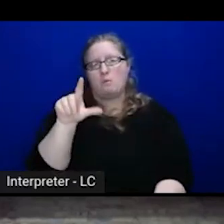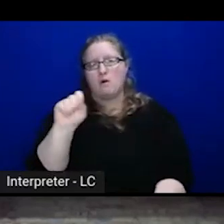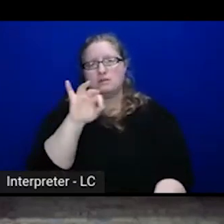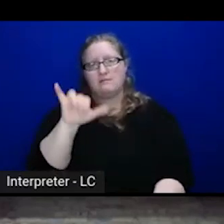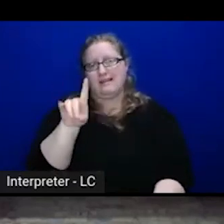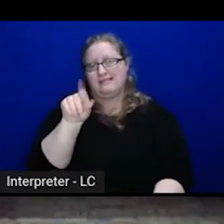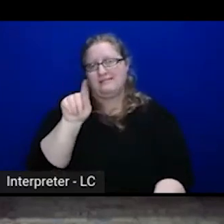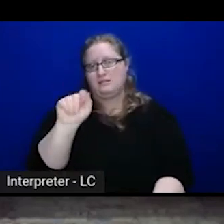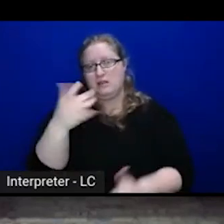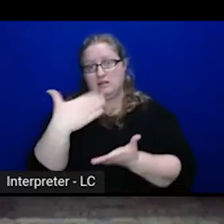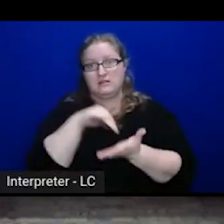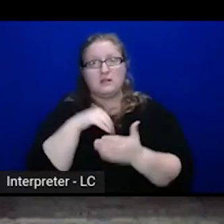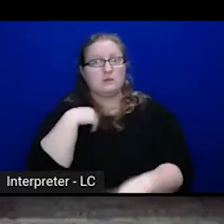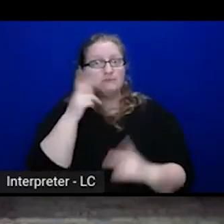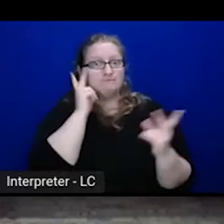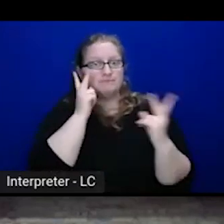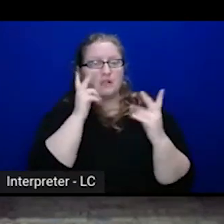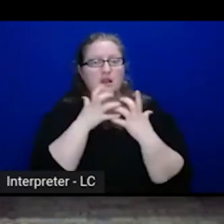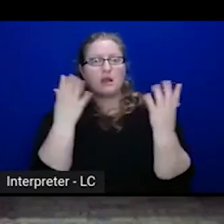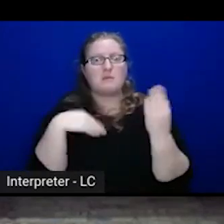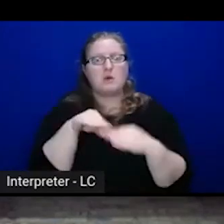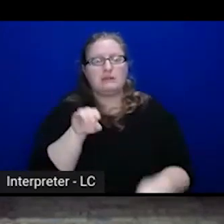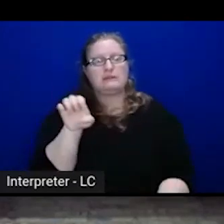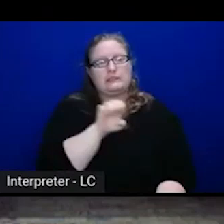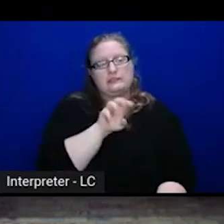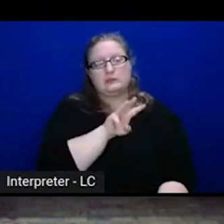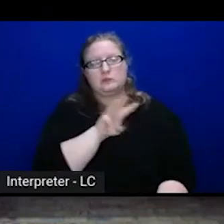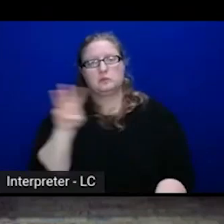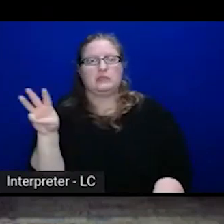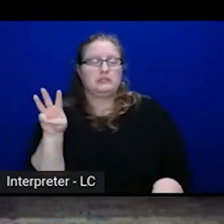And we're seeing a lot more predominantly east-west traffic within our services.